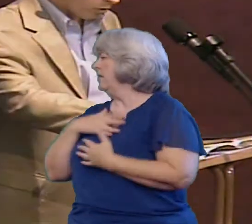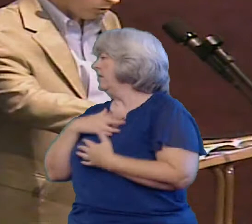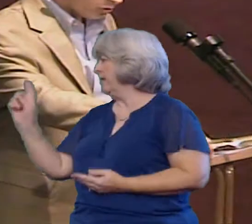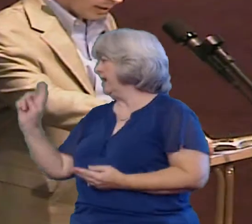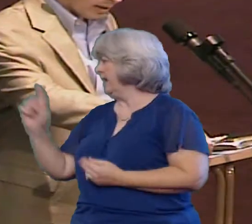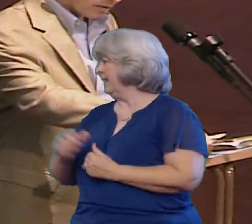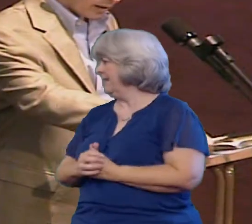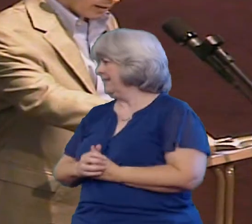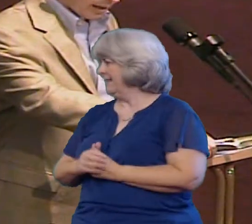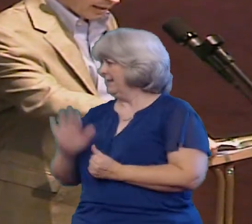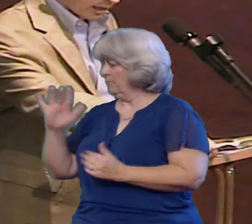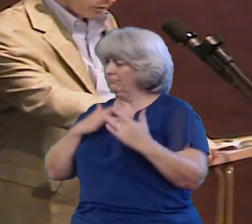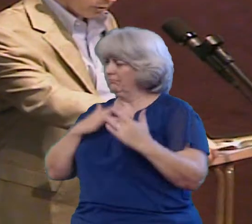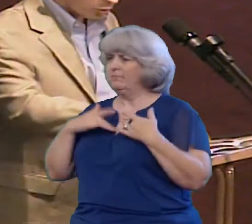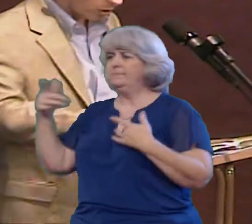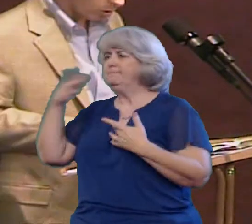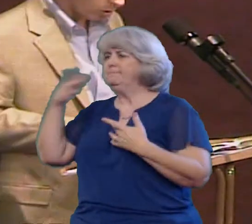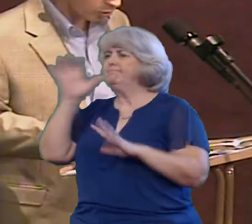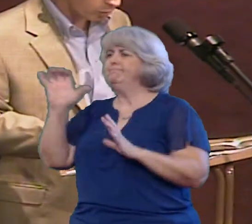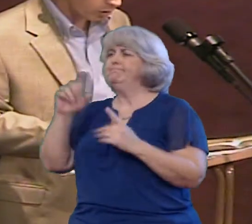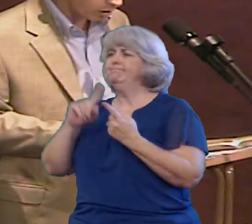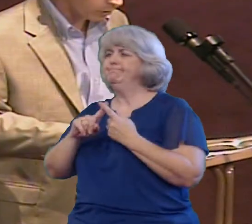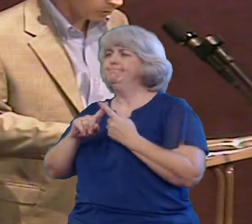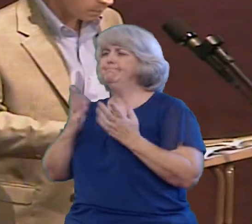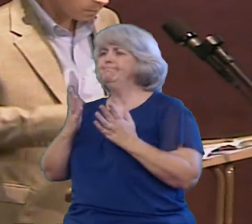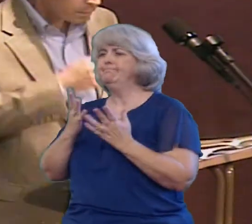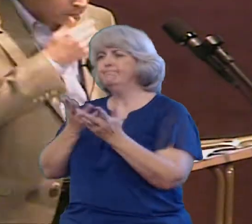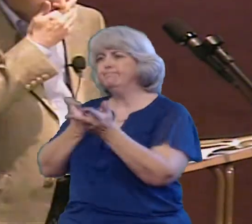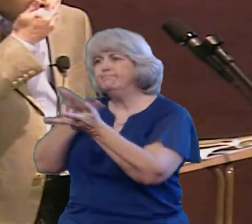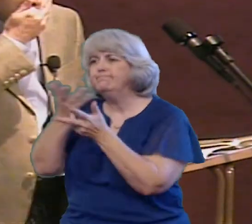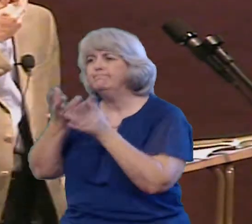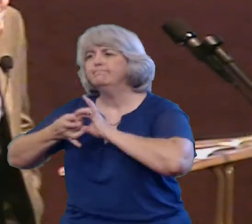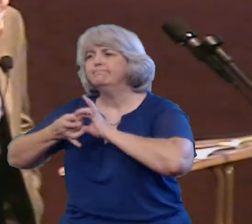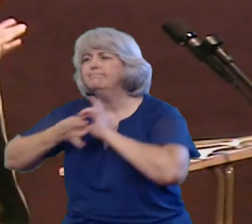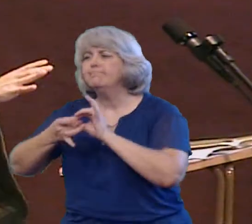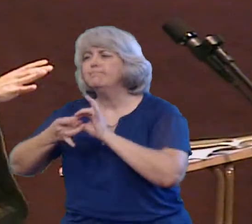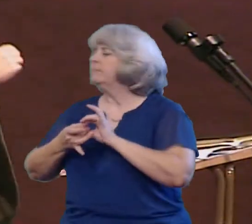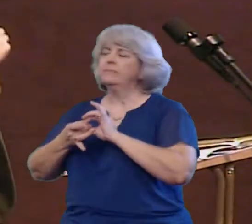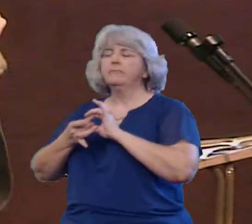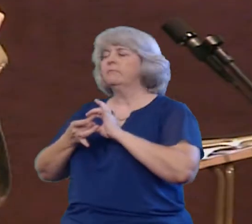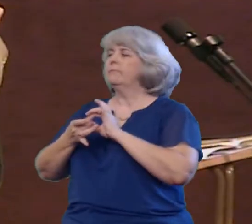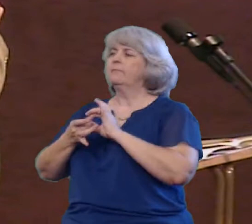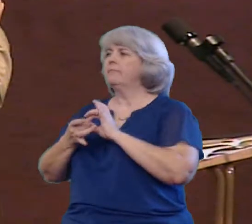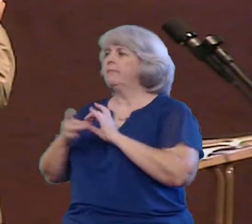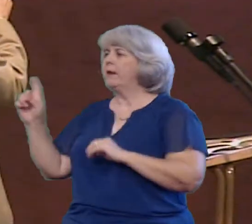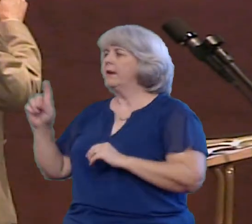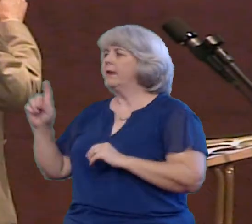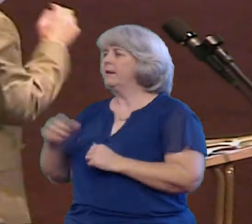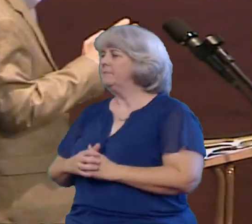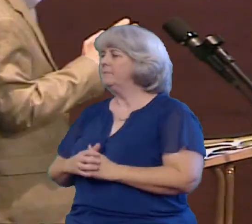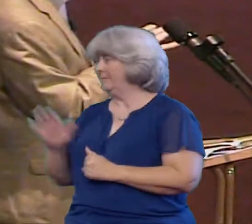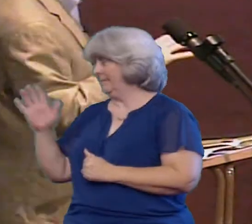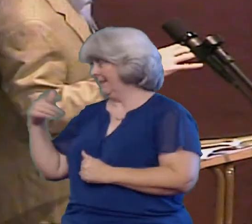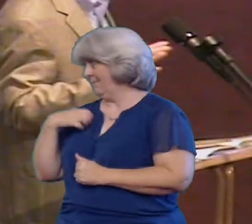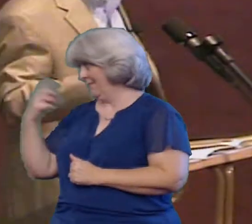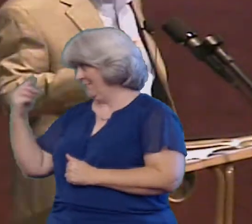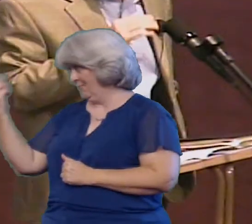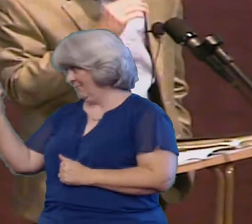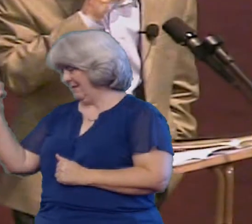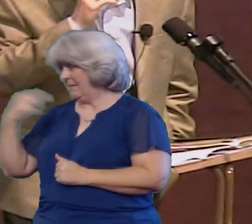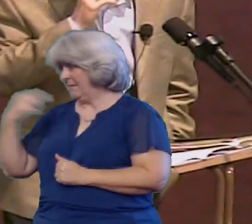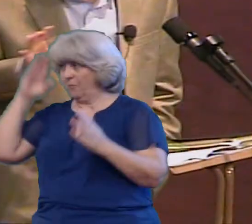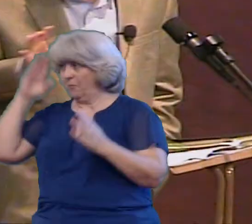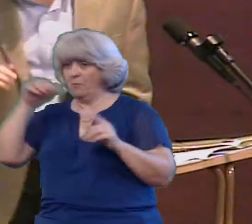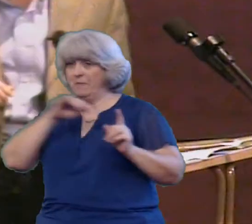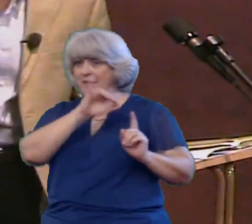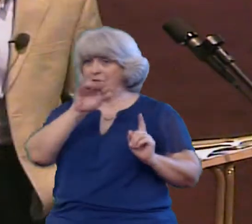What are those things that keep us from drawing closer to one another? I want to do something And I hope Jim and Carrie and